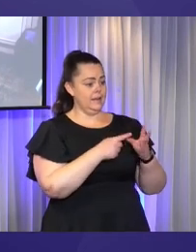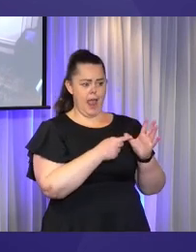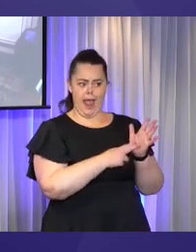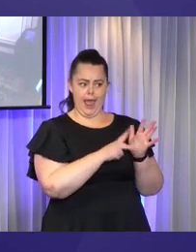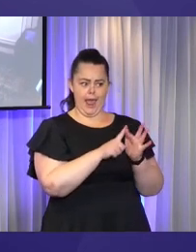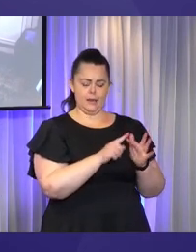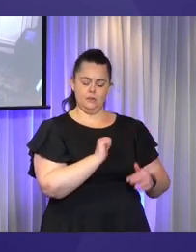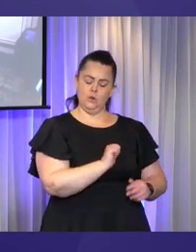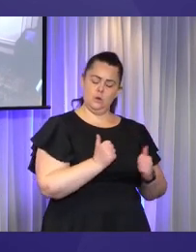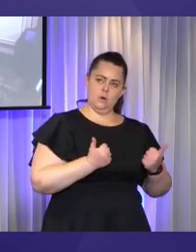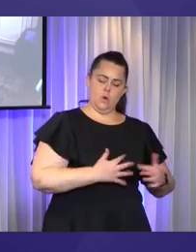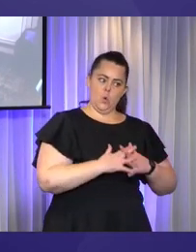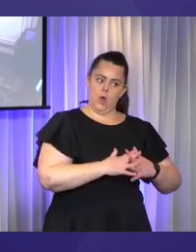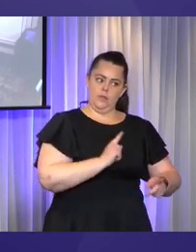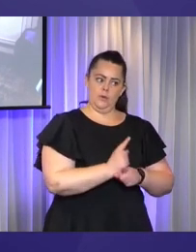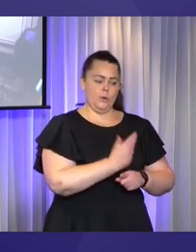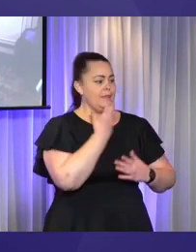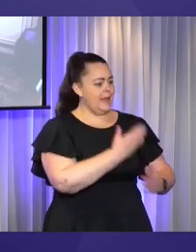Anya. Thank you.